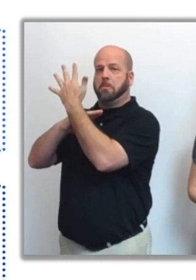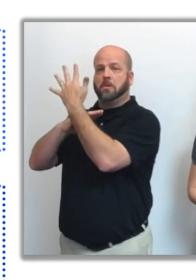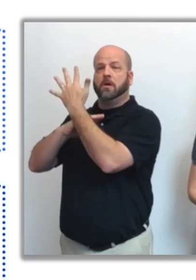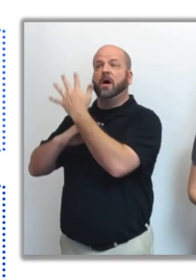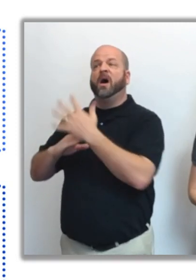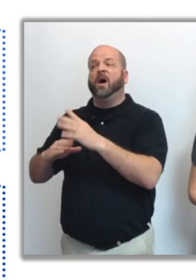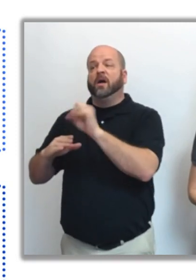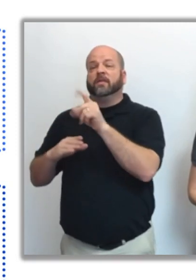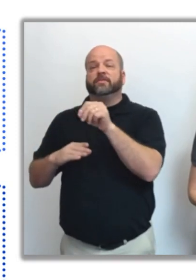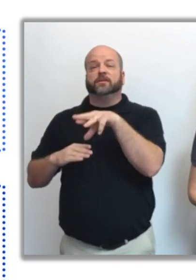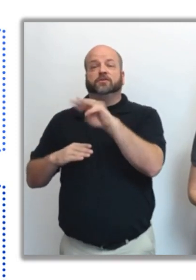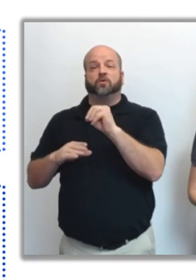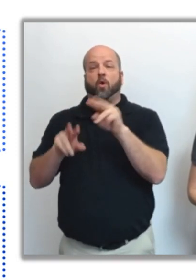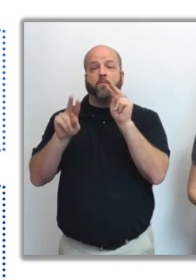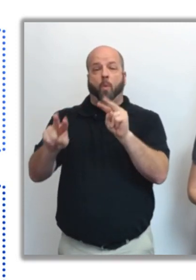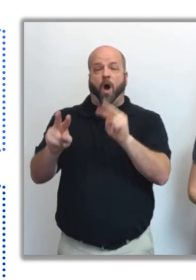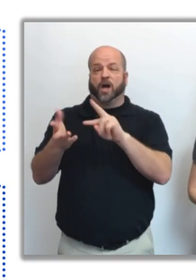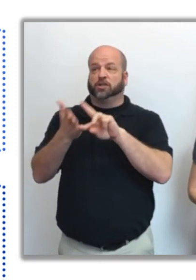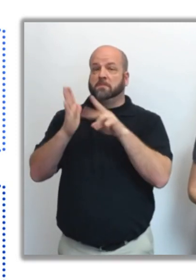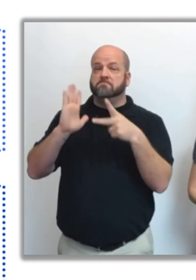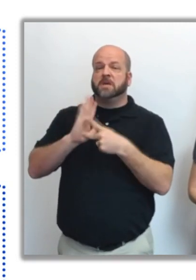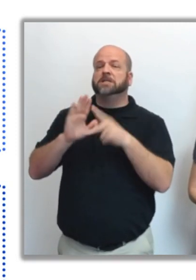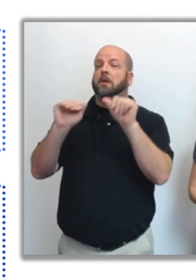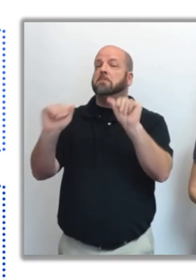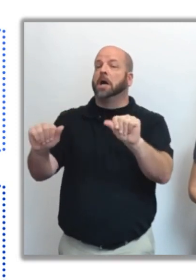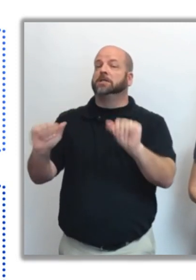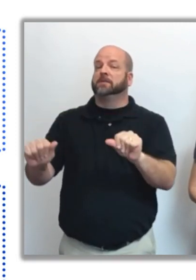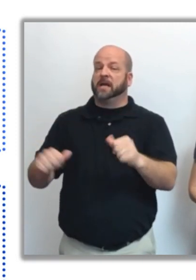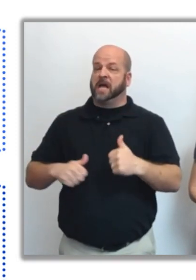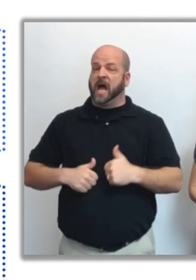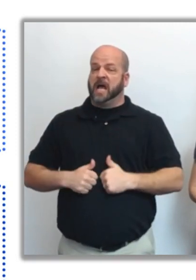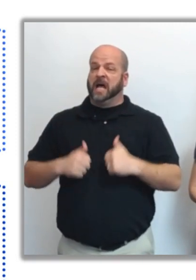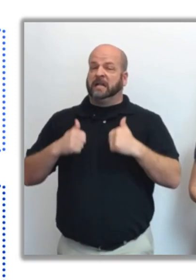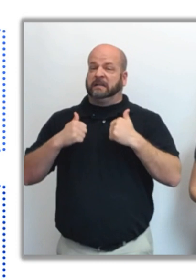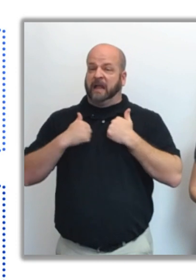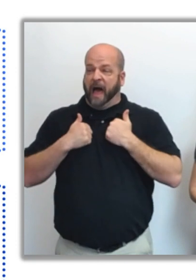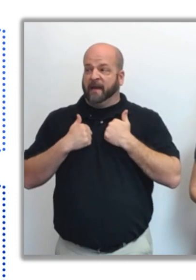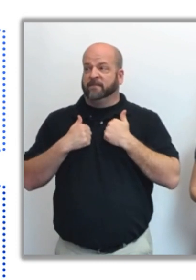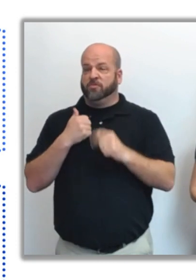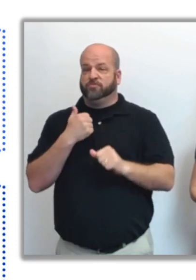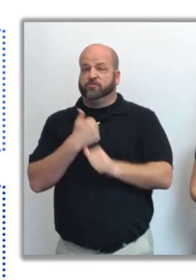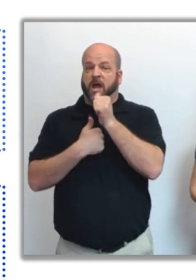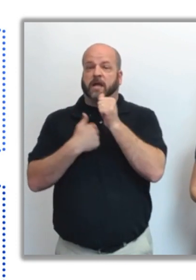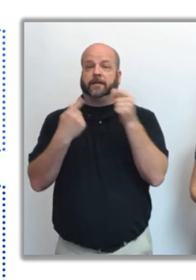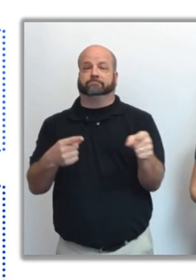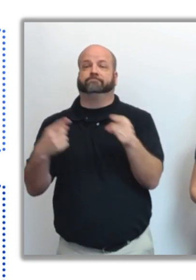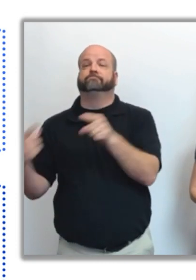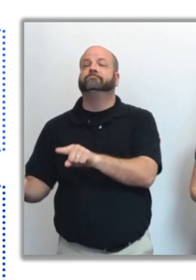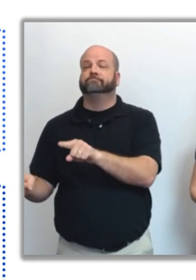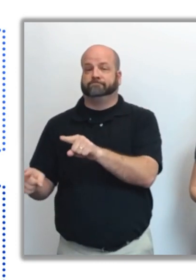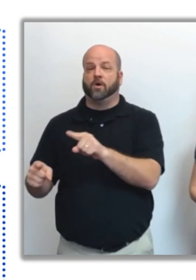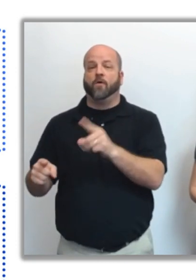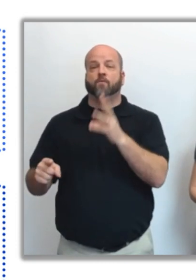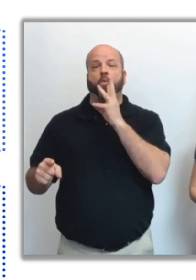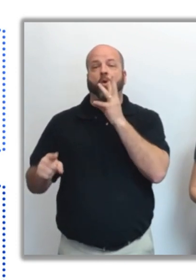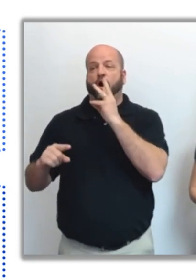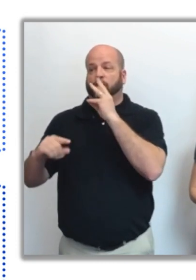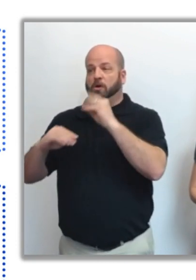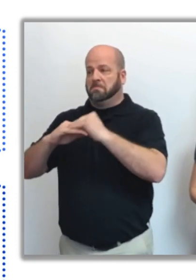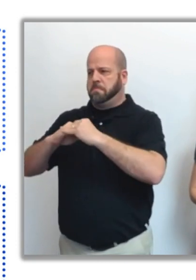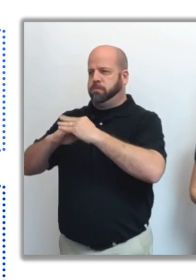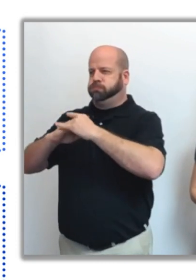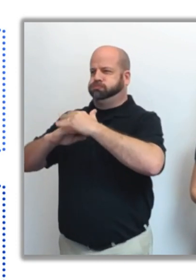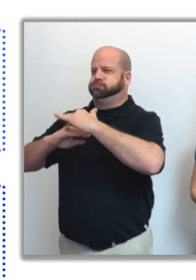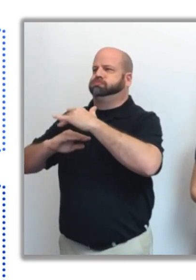A storm surge watch means there is a possibility of life-threatening inundation from rising water moving inland within the next